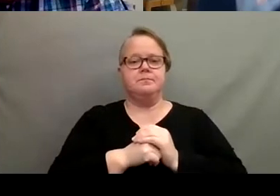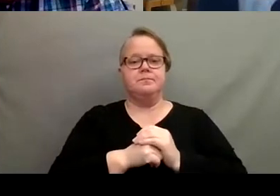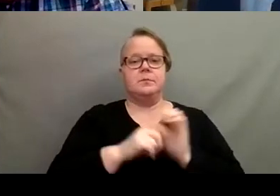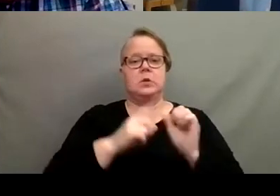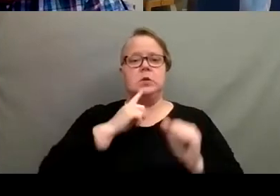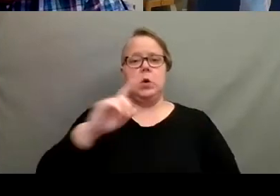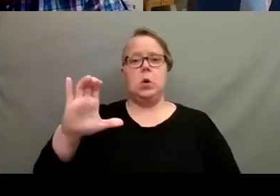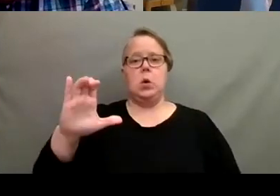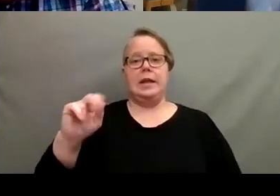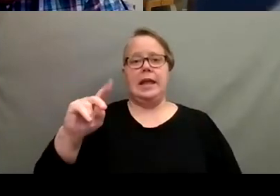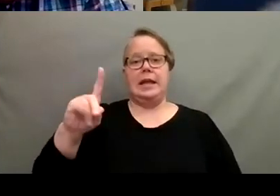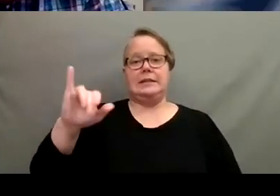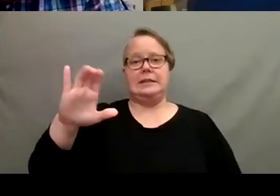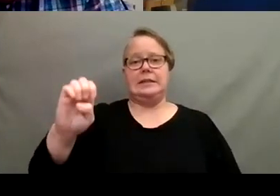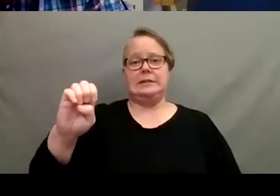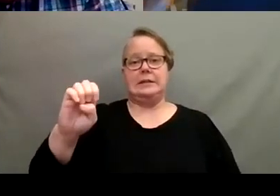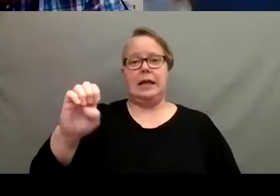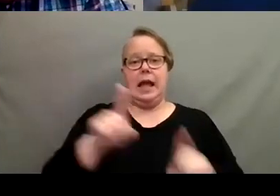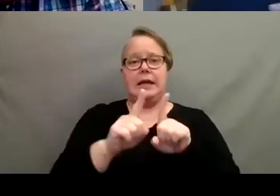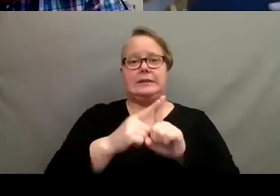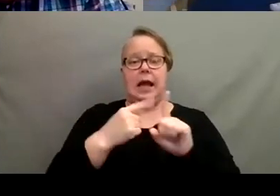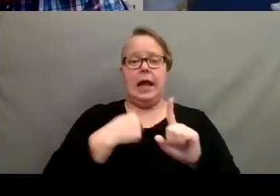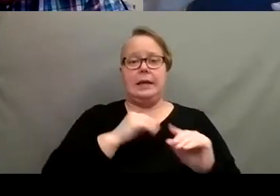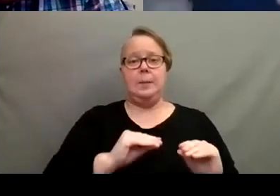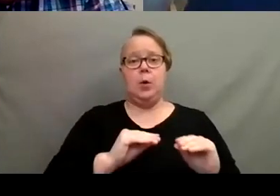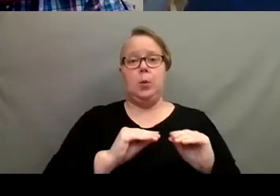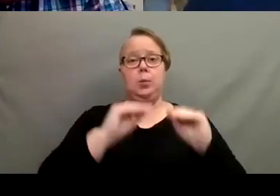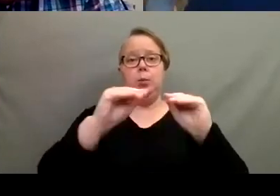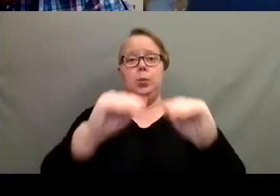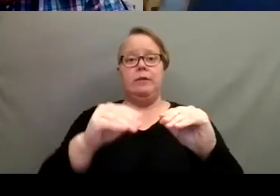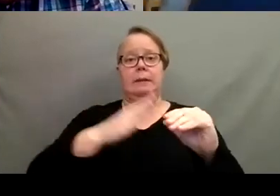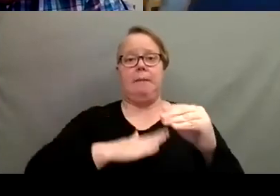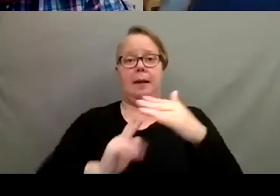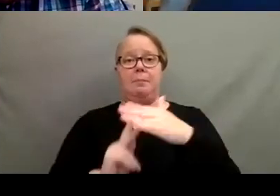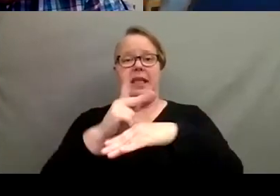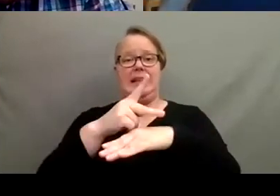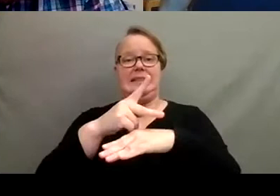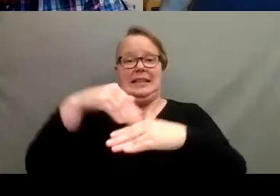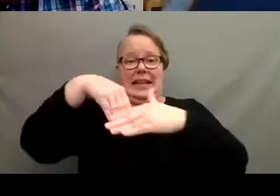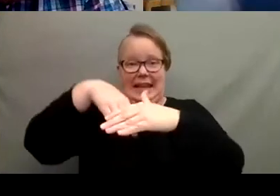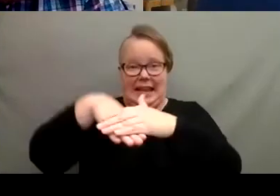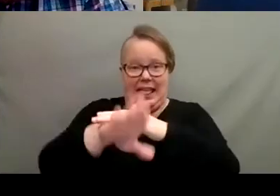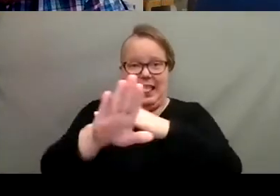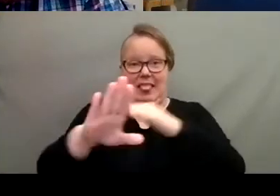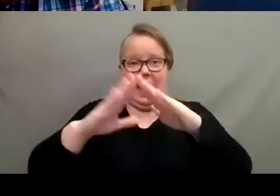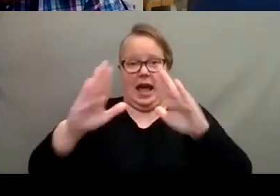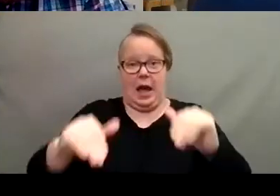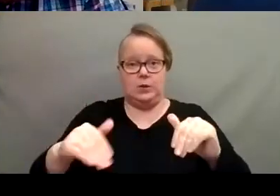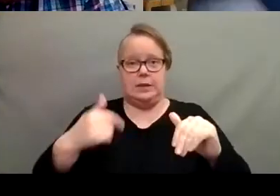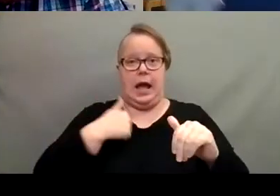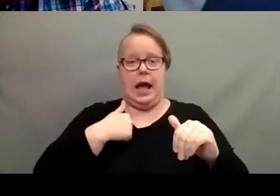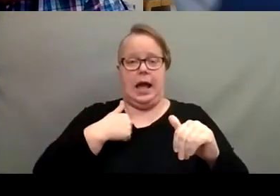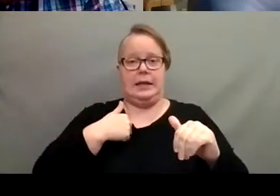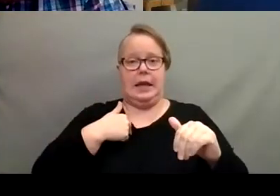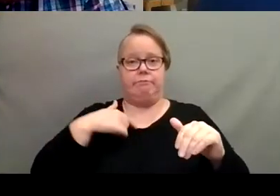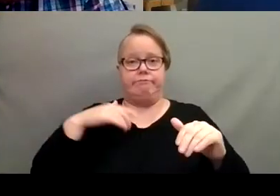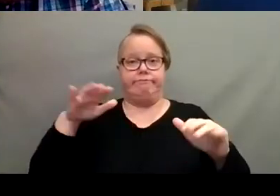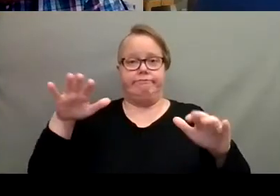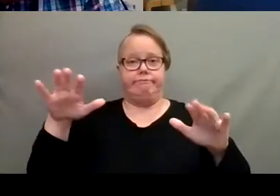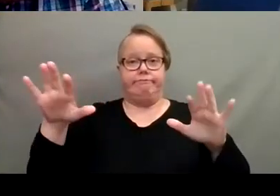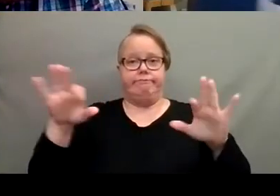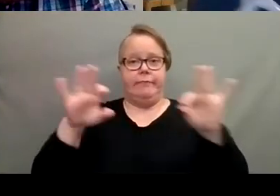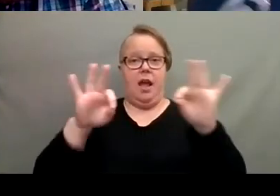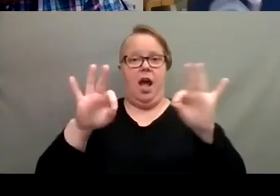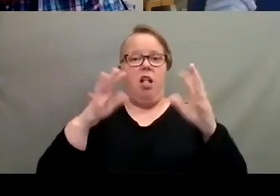Candace, as I'm moving these houseplants inside, um, I'm picking up a lot of leaves. There's a lot of